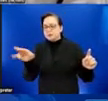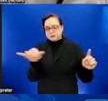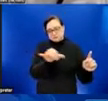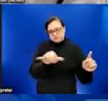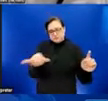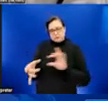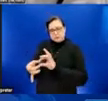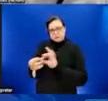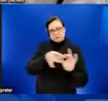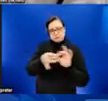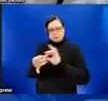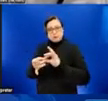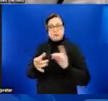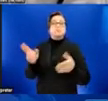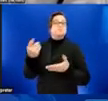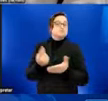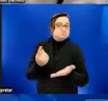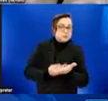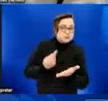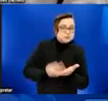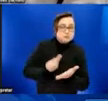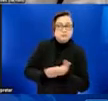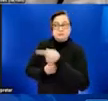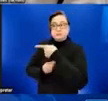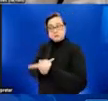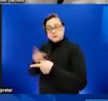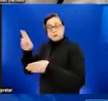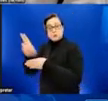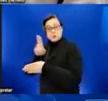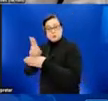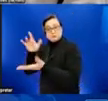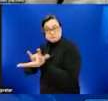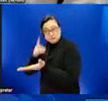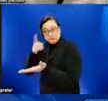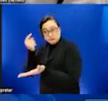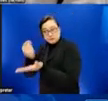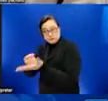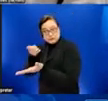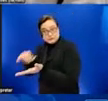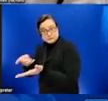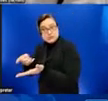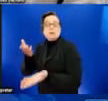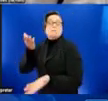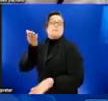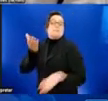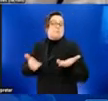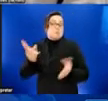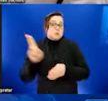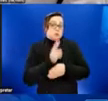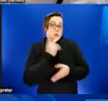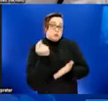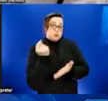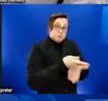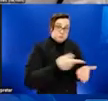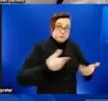monkeypox virus infections. Scientists are still researching to understand how effective these treatments are for monkeypox.